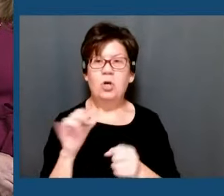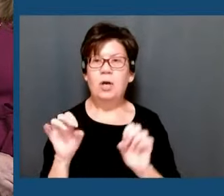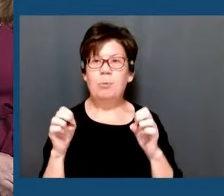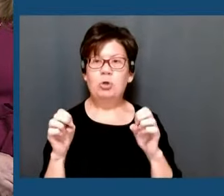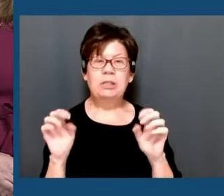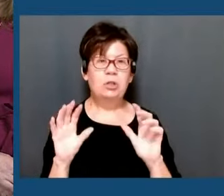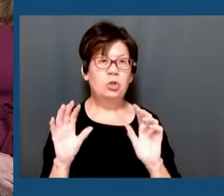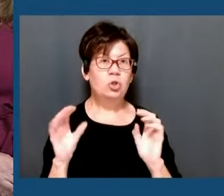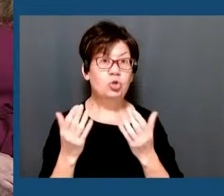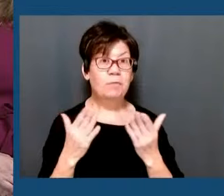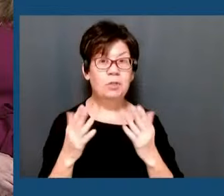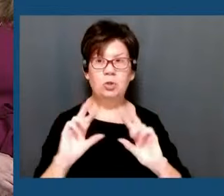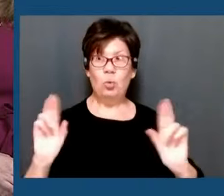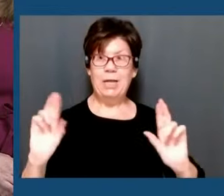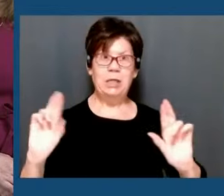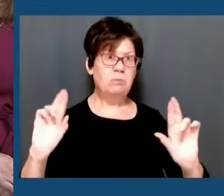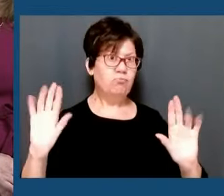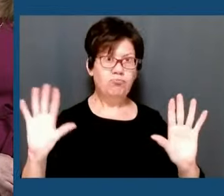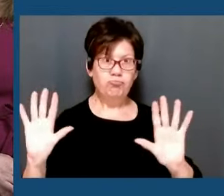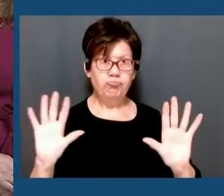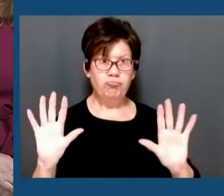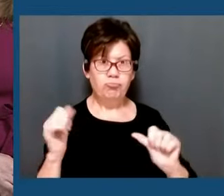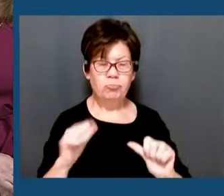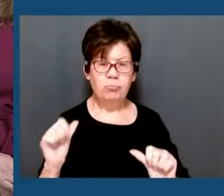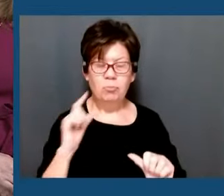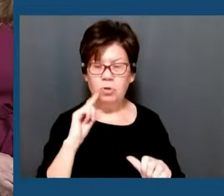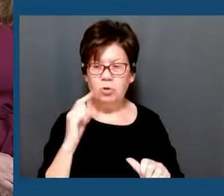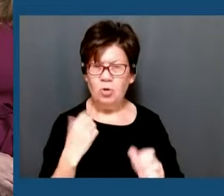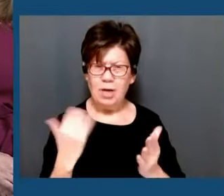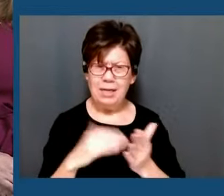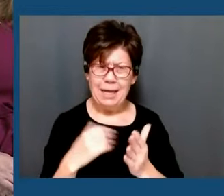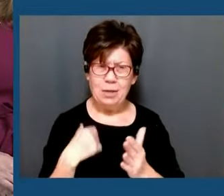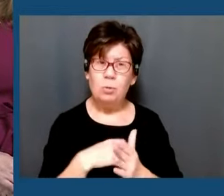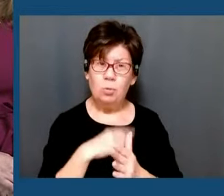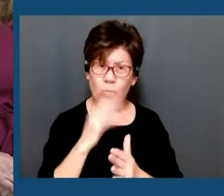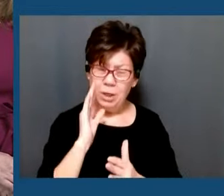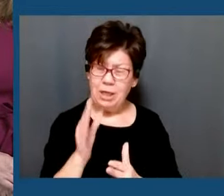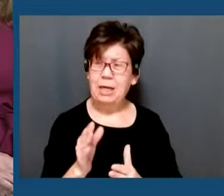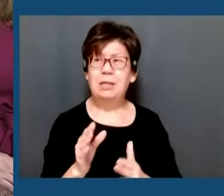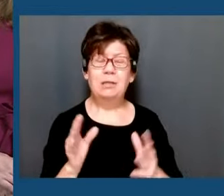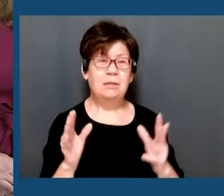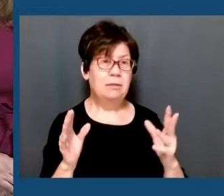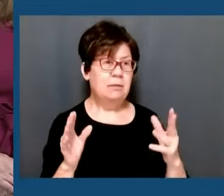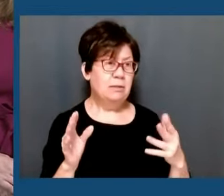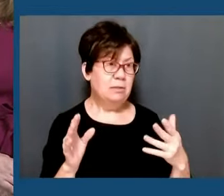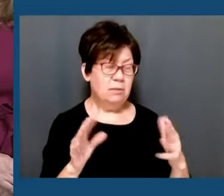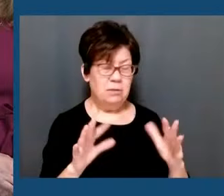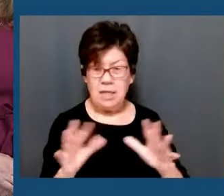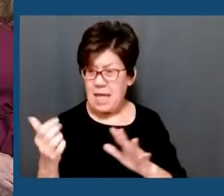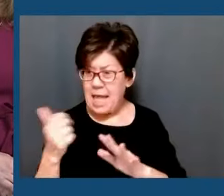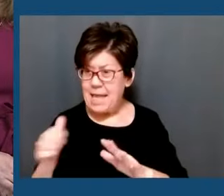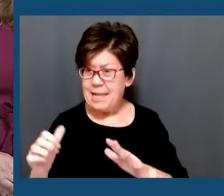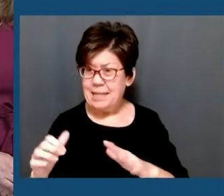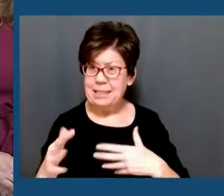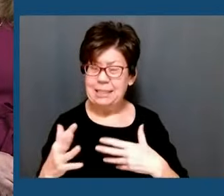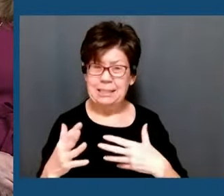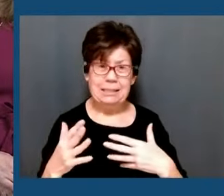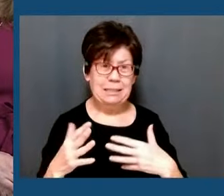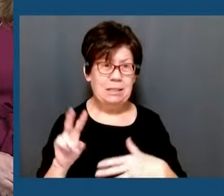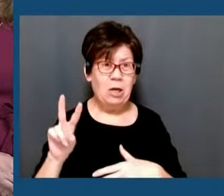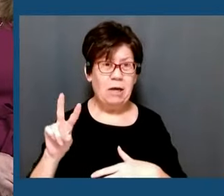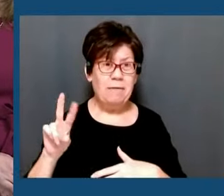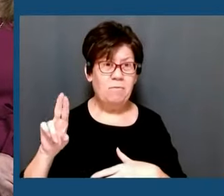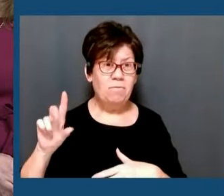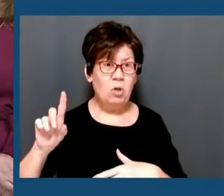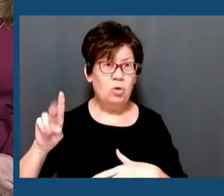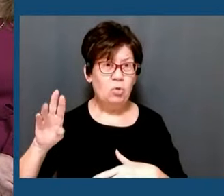to be on guard for that as well. But again, we are going to be reviewing all potentially vulnerable infrastructure sites throughout the State of